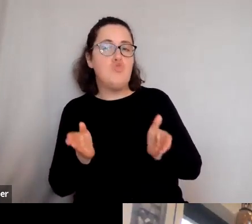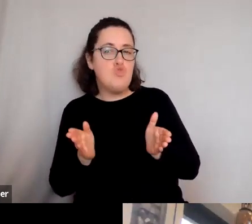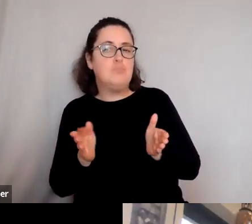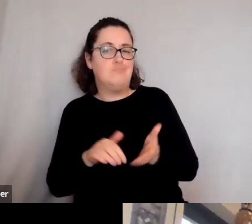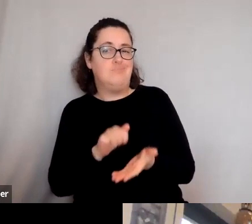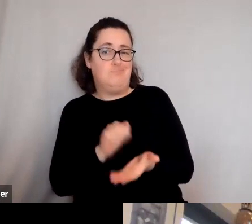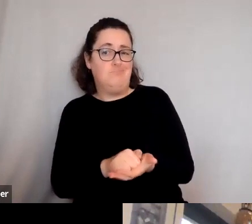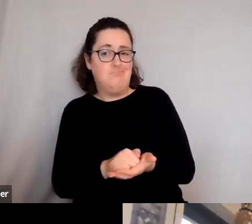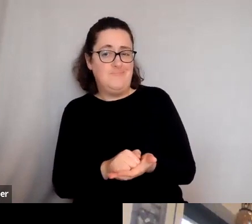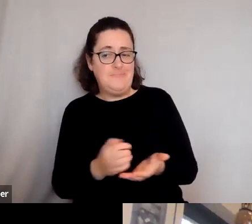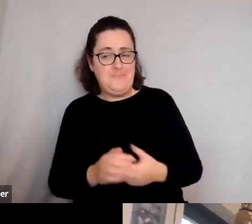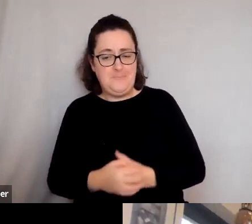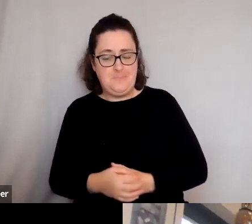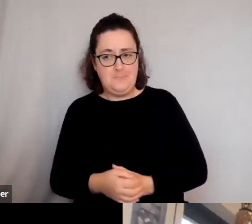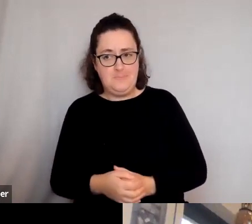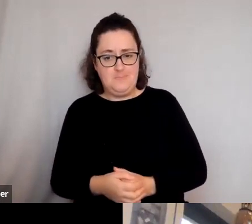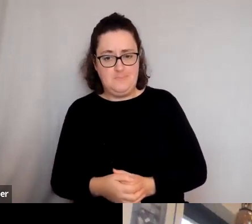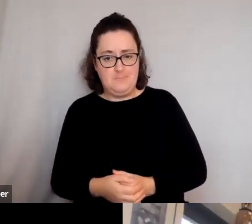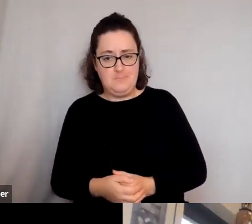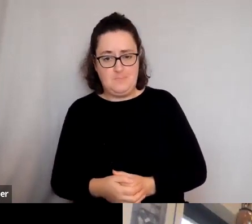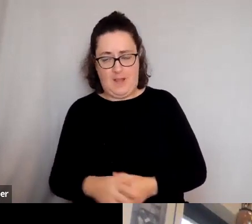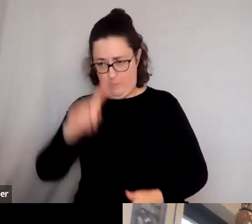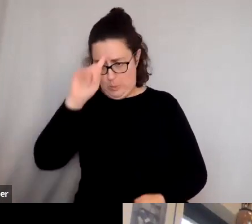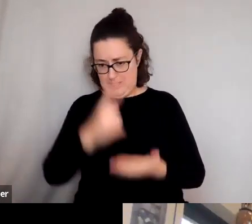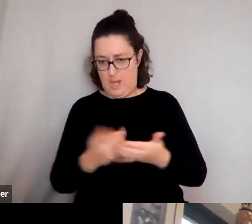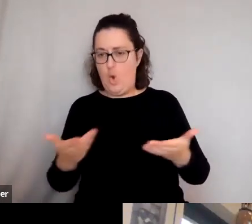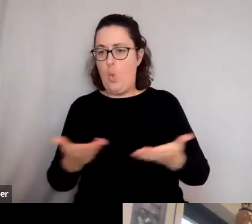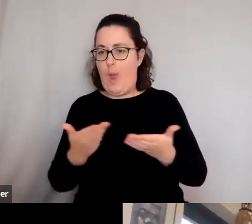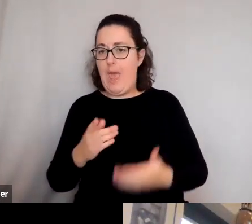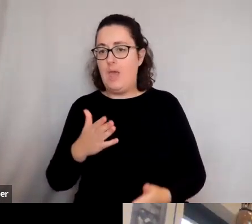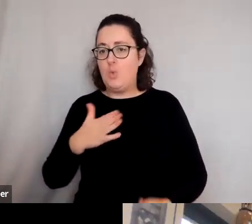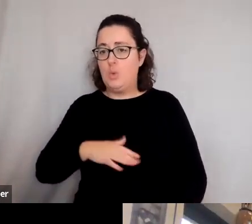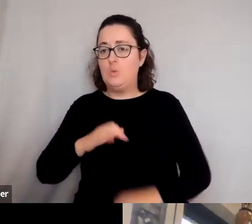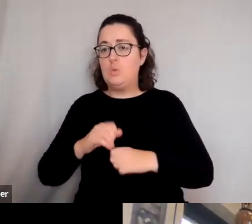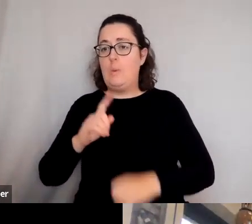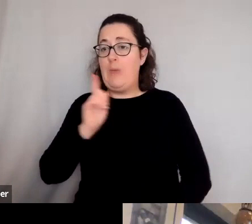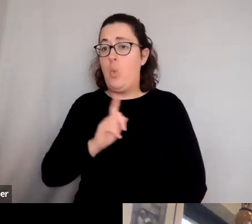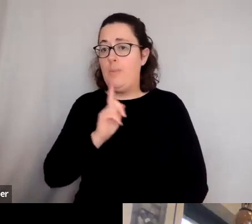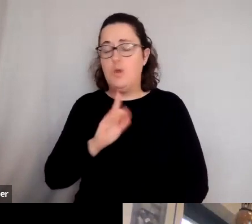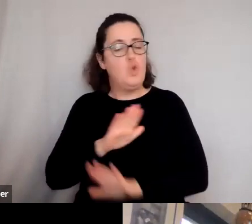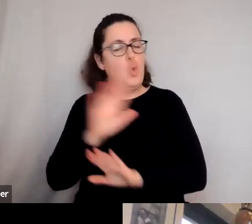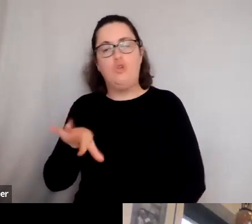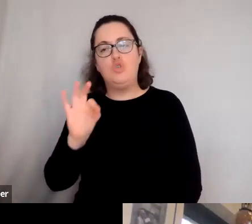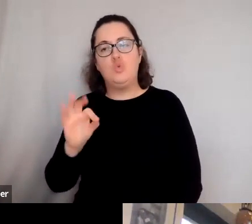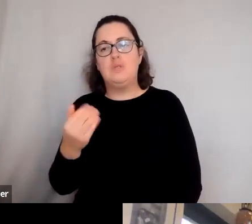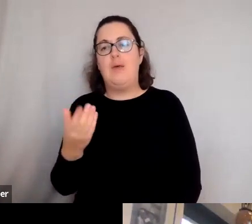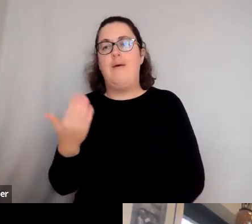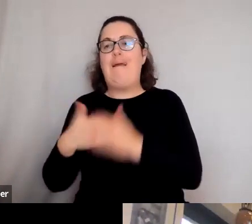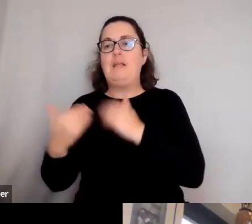I, I think, you know, it, if you had to decide where to be a woman, uh, you certainly wouldn't choose classical Athens. Uh,